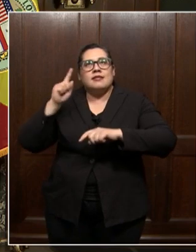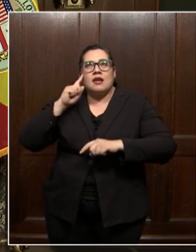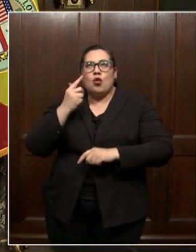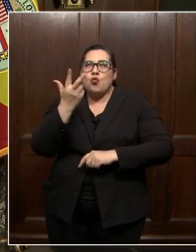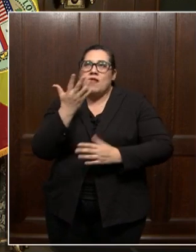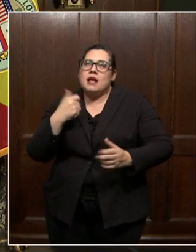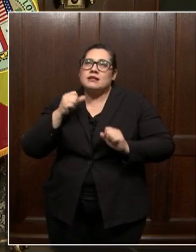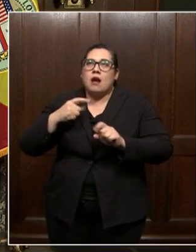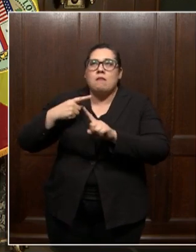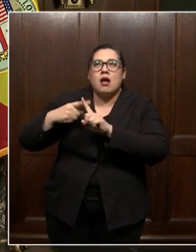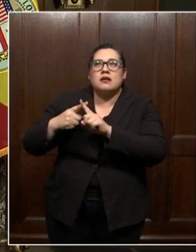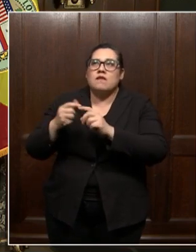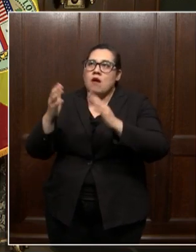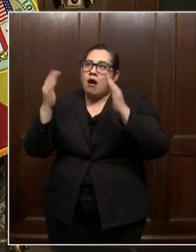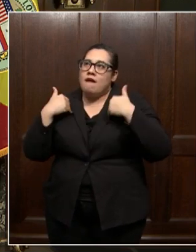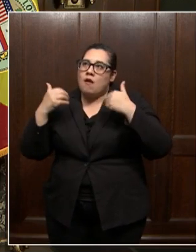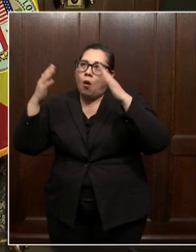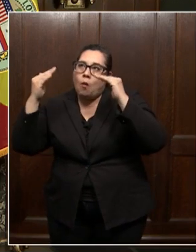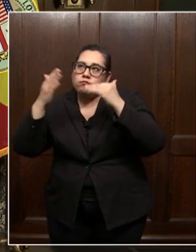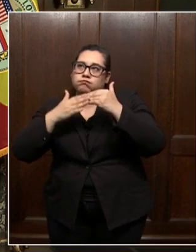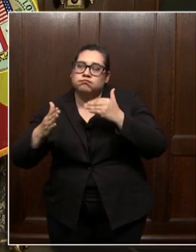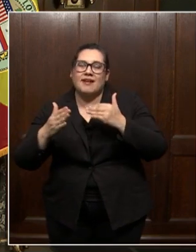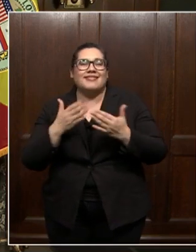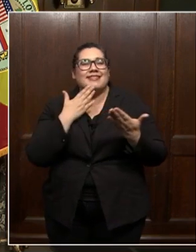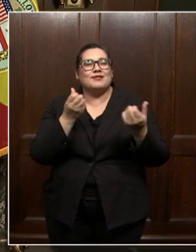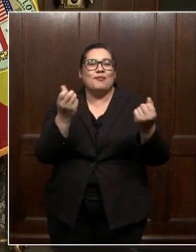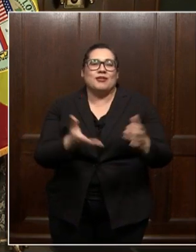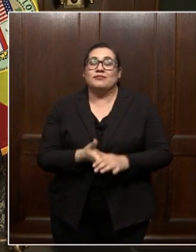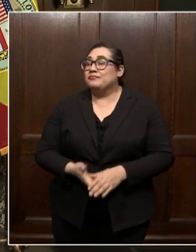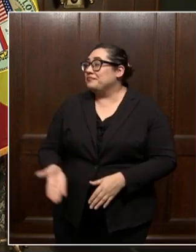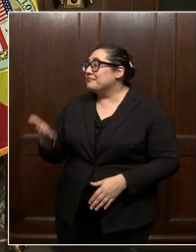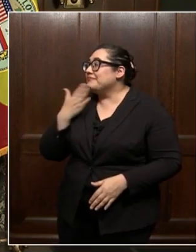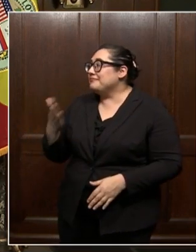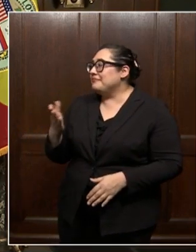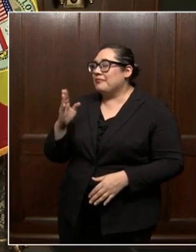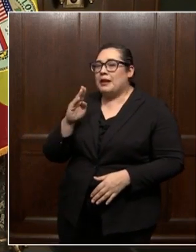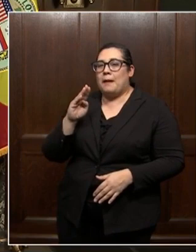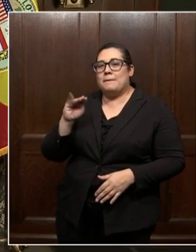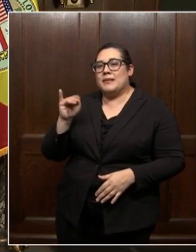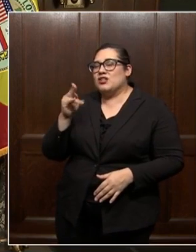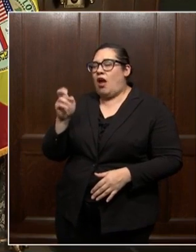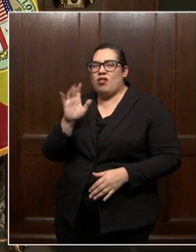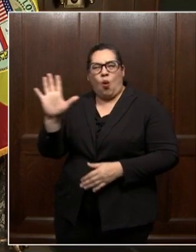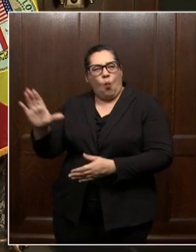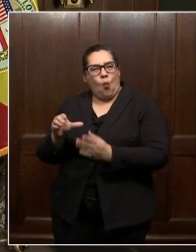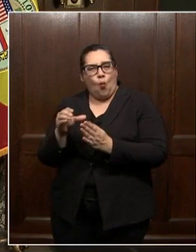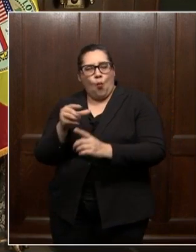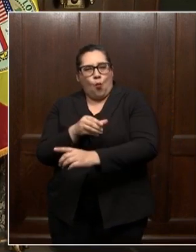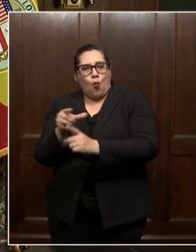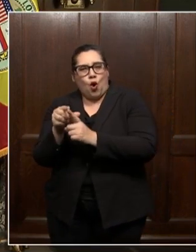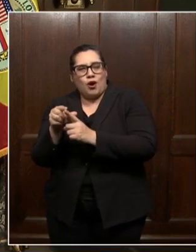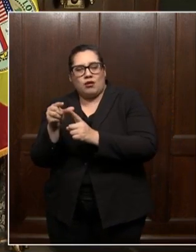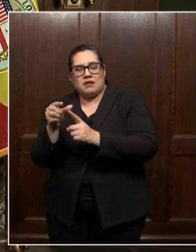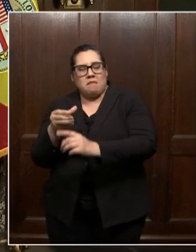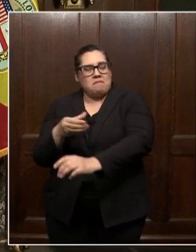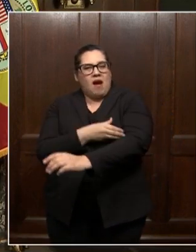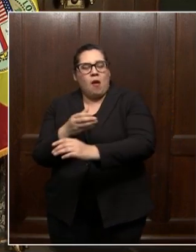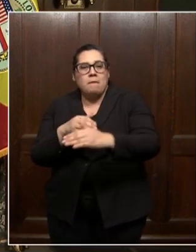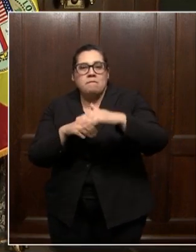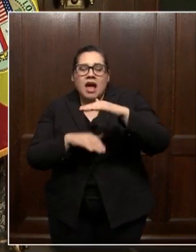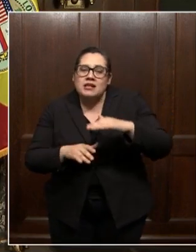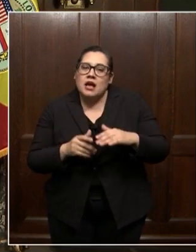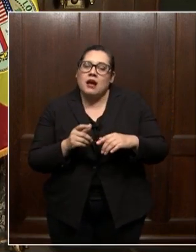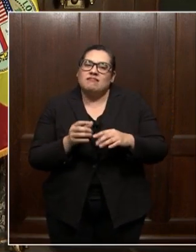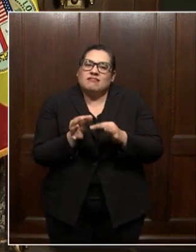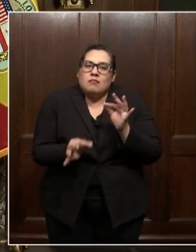hope. Thank you so much. Thank you, Michelle. Thank you. Those words are so powerful, so basic, and yet we forget